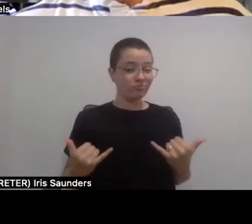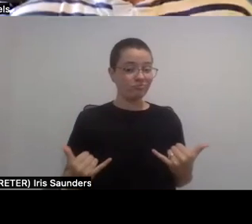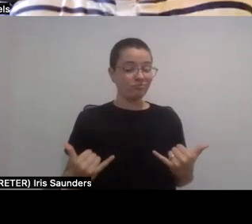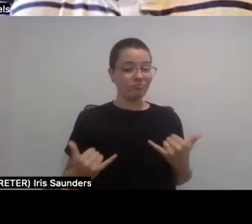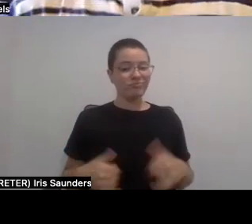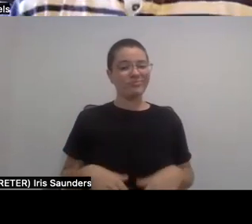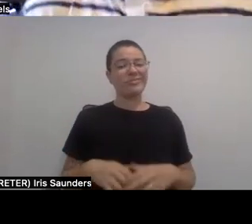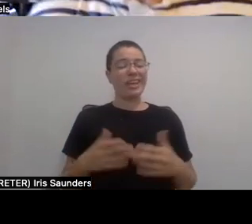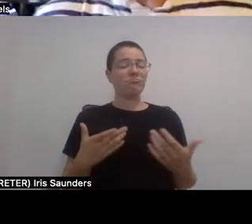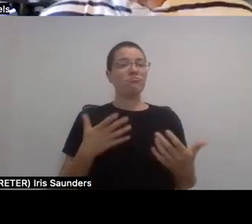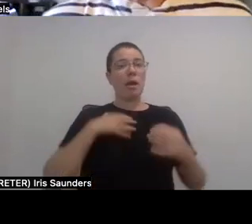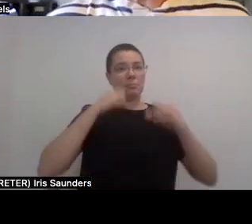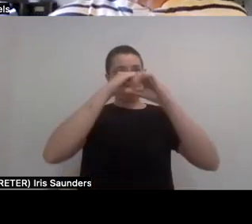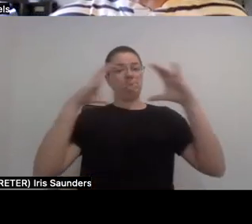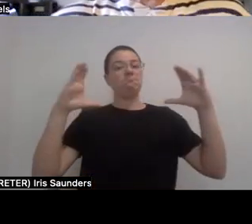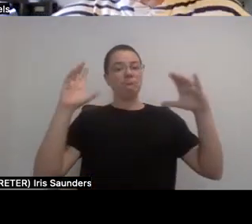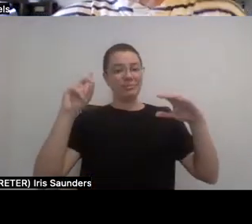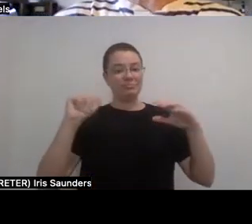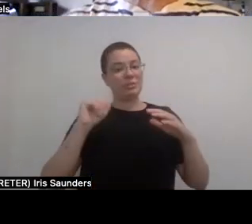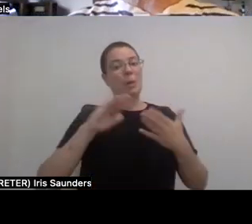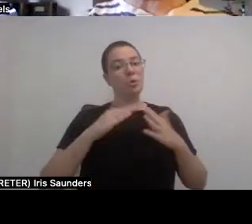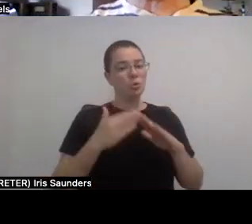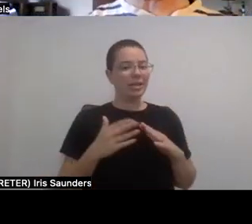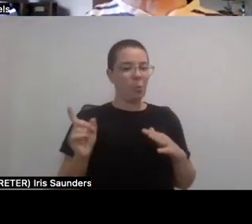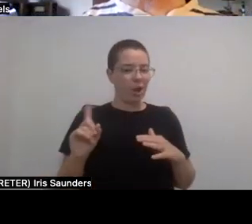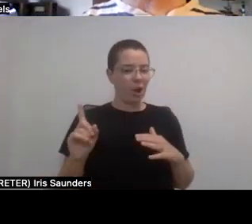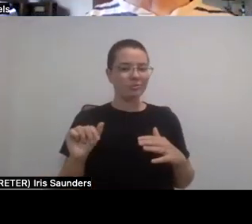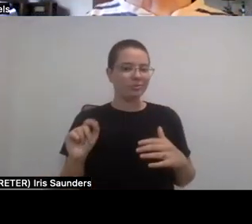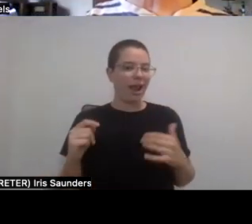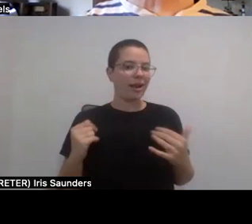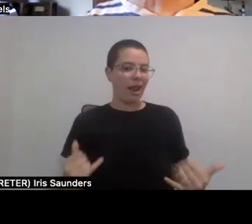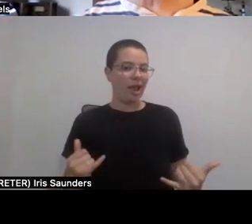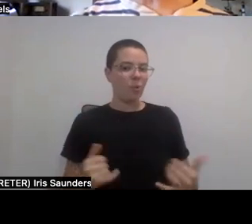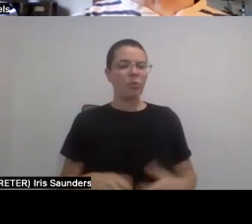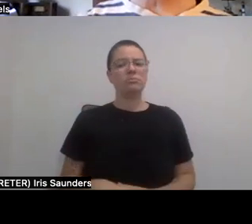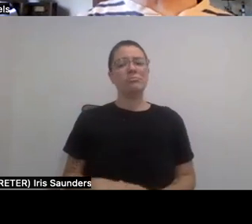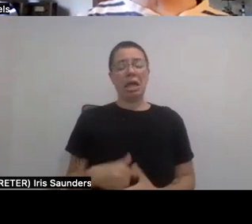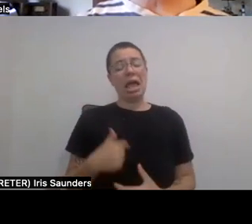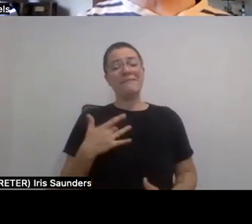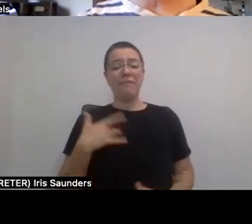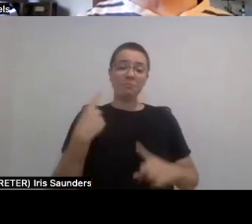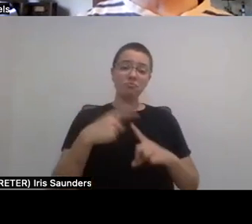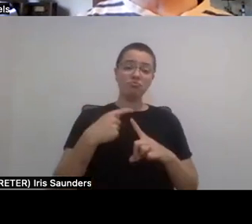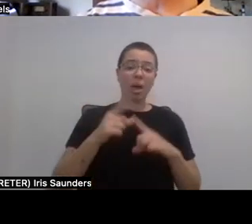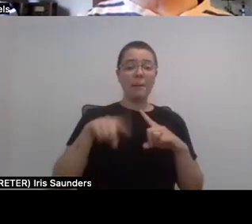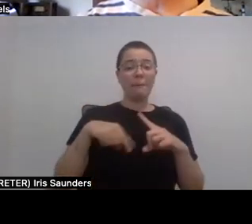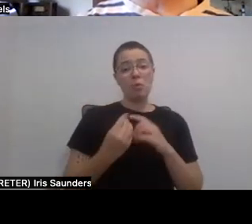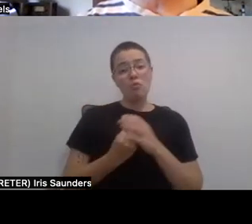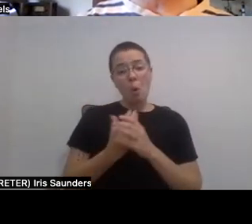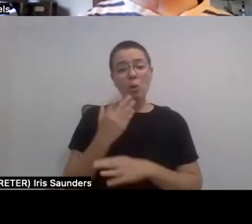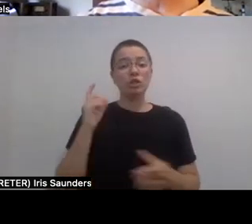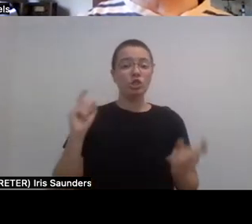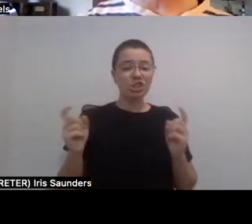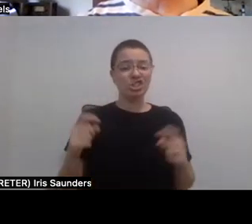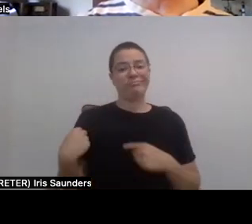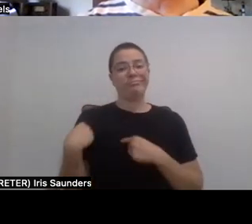community is at, you know, and just say I'm very optimistic of the growth and the changes. Mind you, I've been, you know, I've actor and a comedian for over